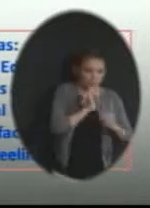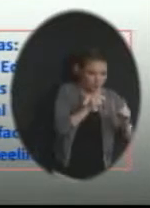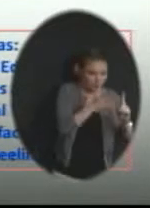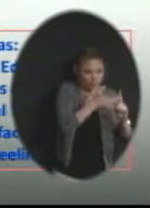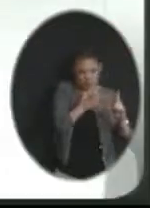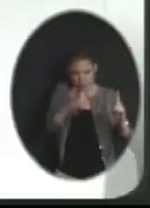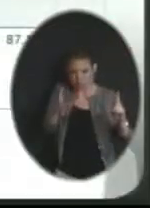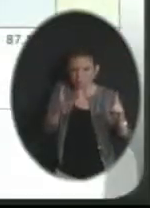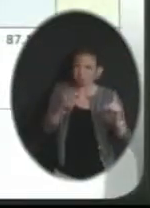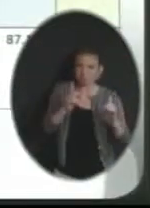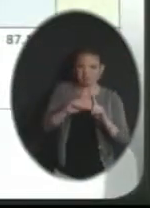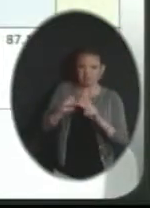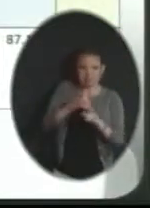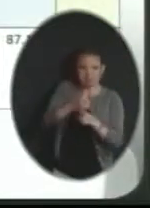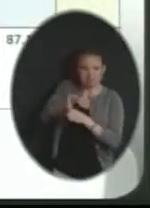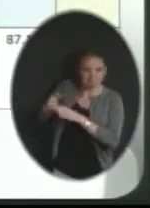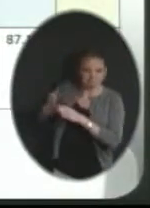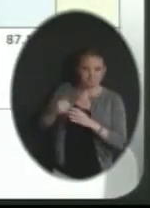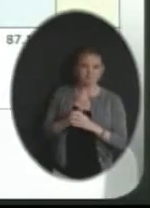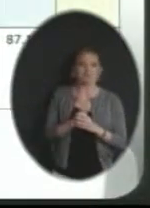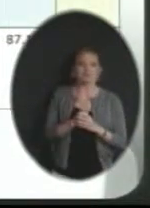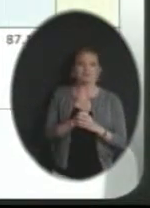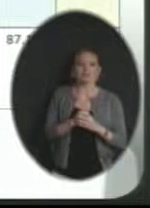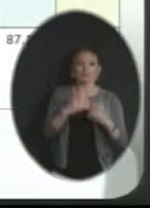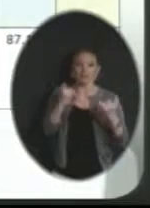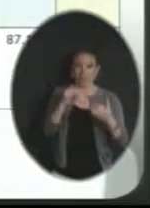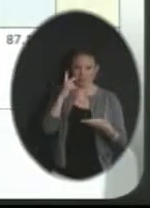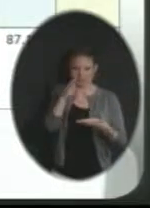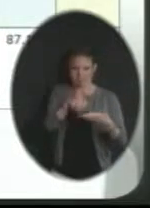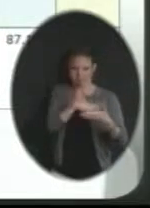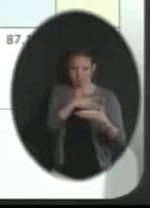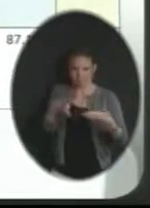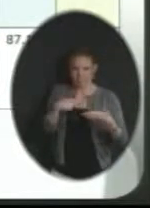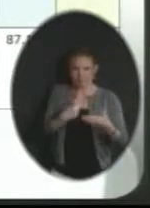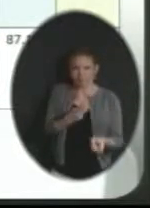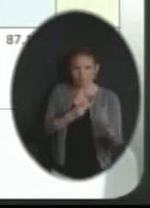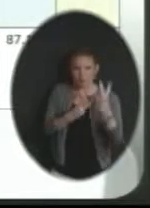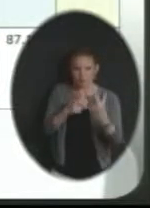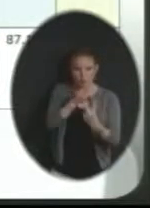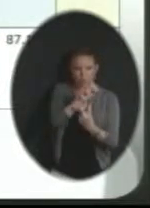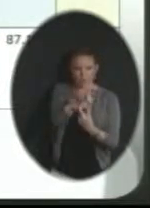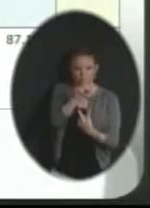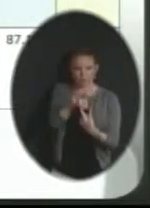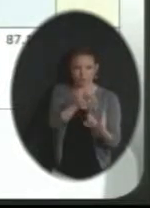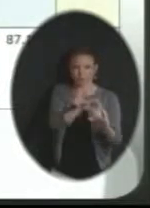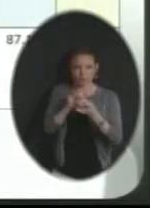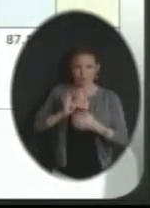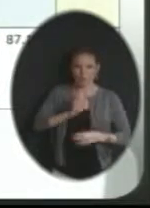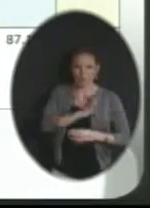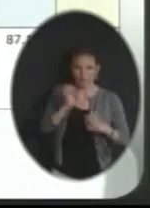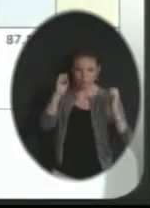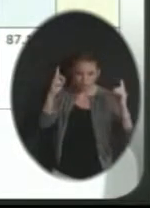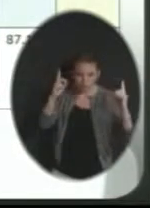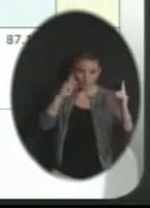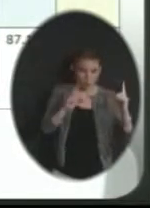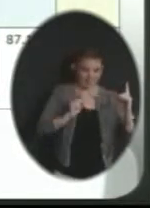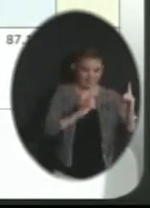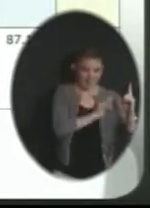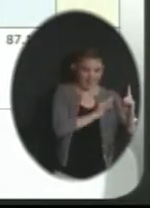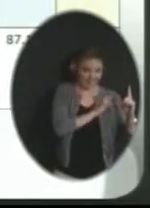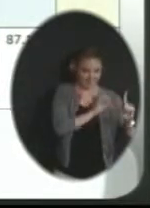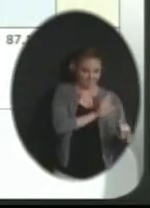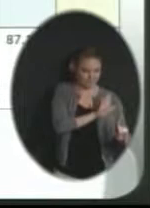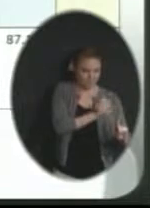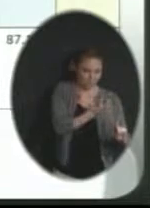some overall feelings. Let's just take a quick look here with the two questions that were asked about the Board of Education on the staff survey,